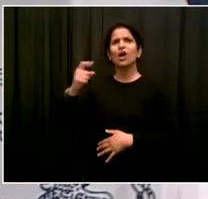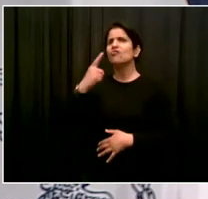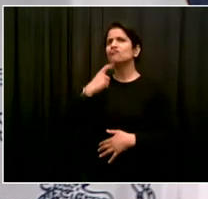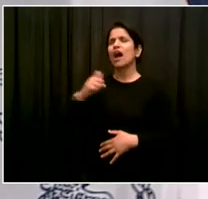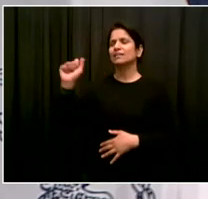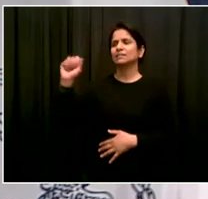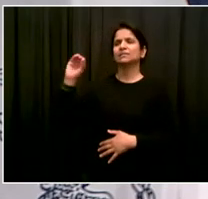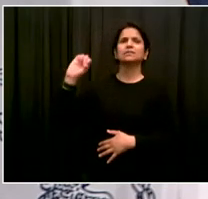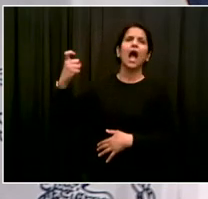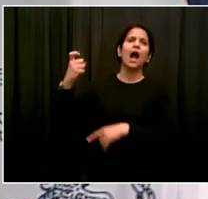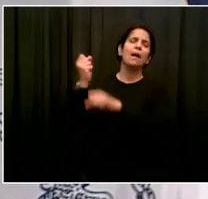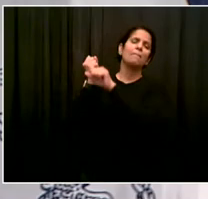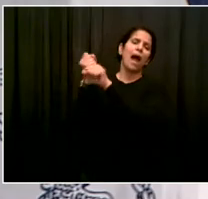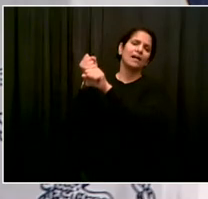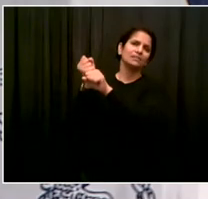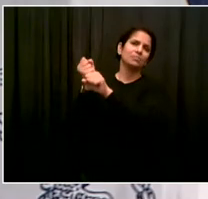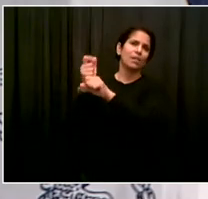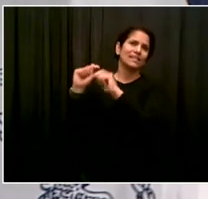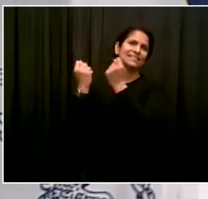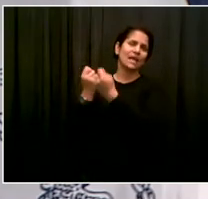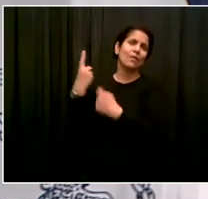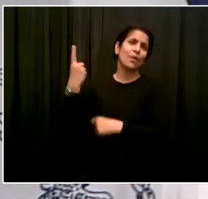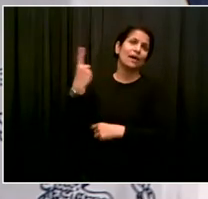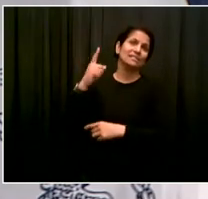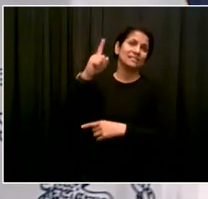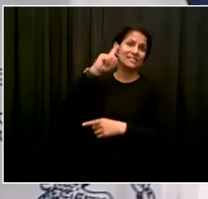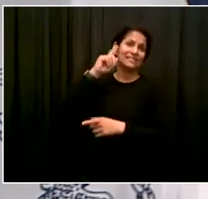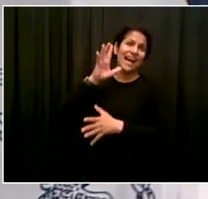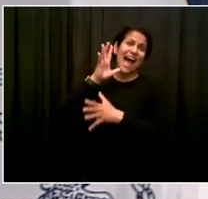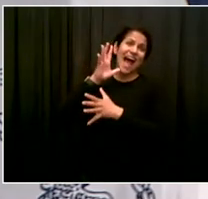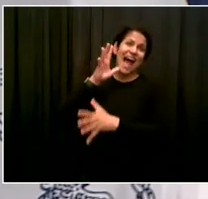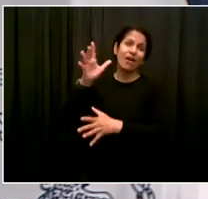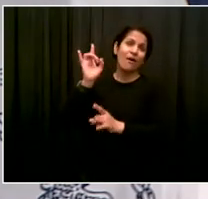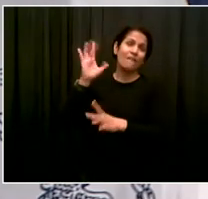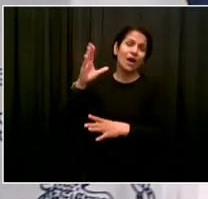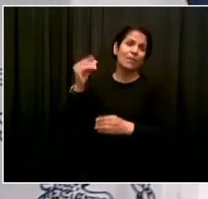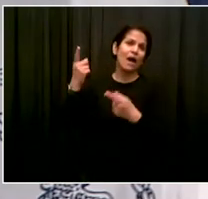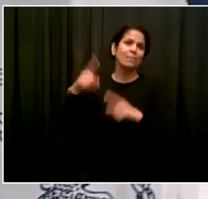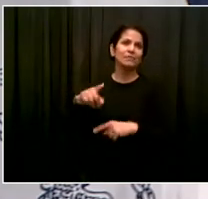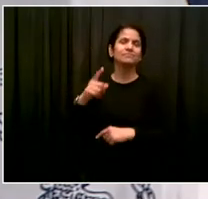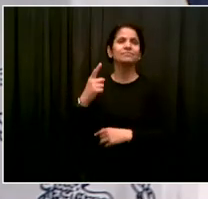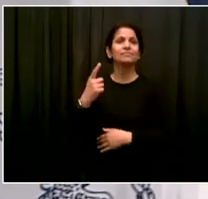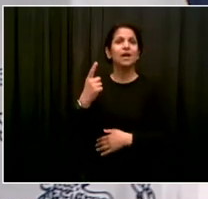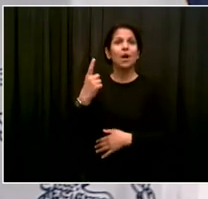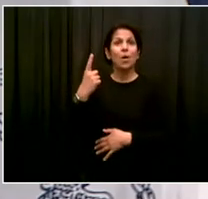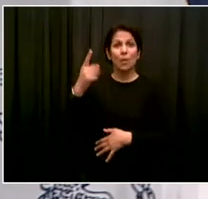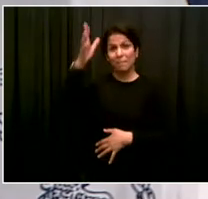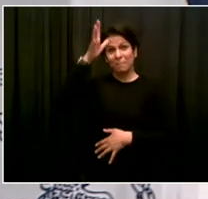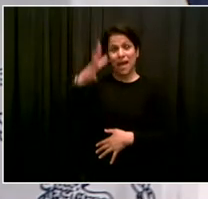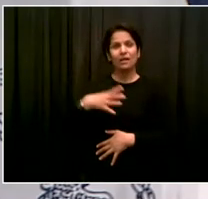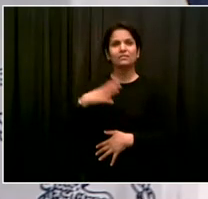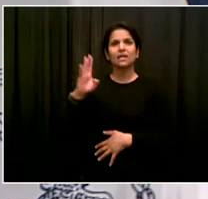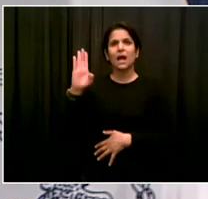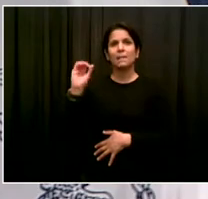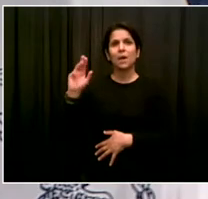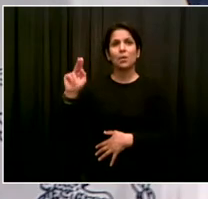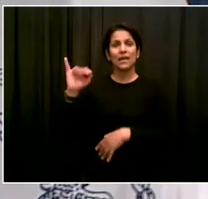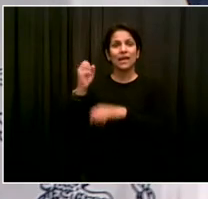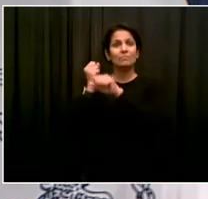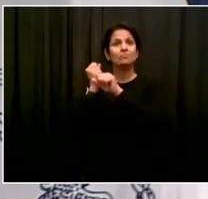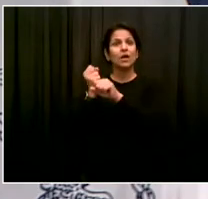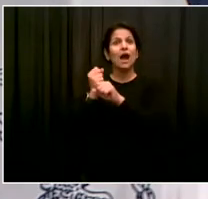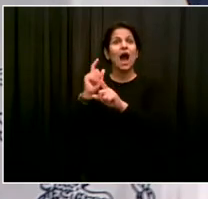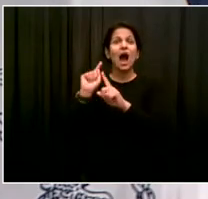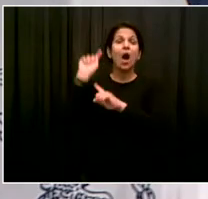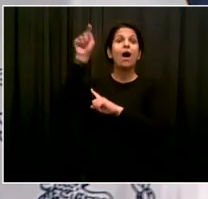was Aaron Boone's home run in 2003. And so I put on the Yankee cap. And the first thing that I saw